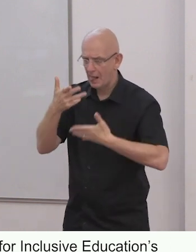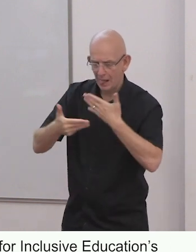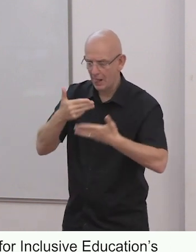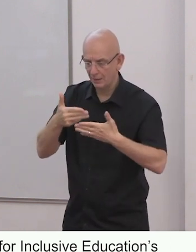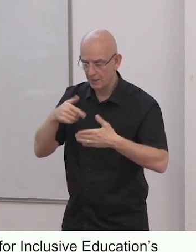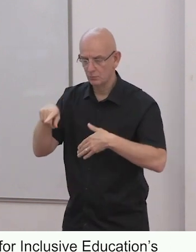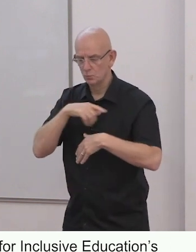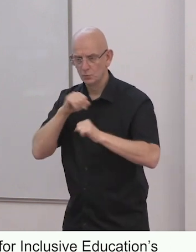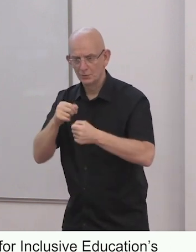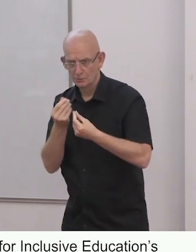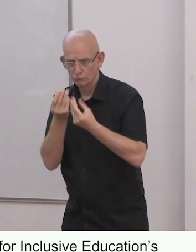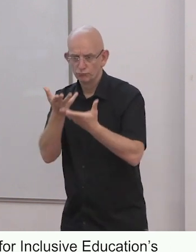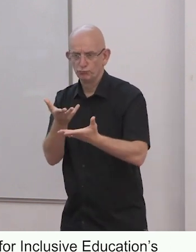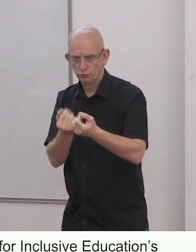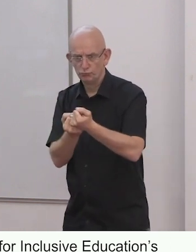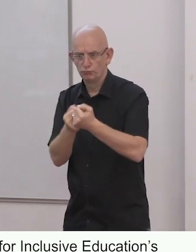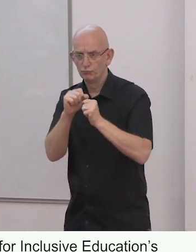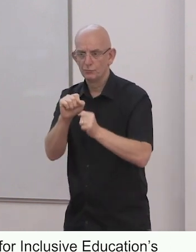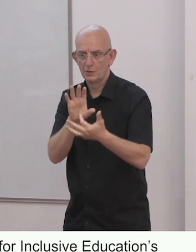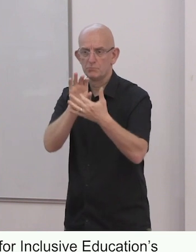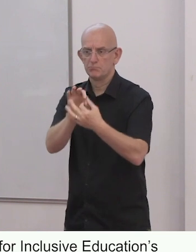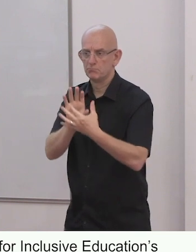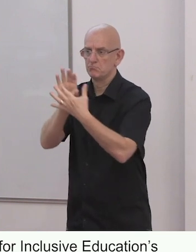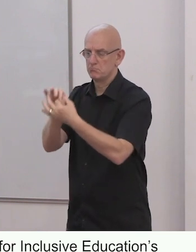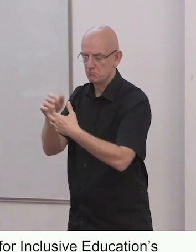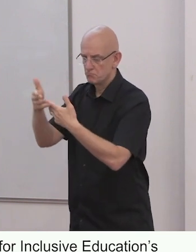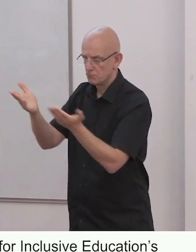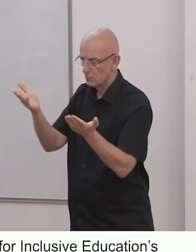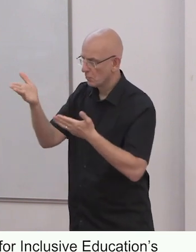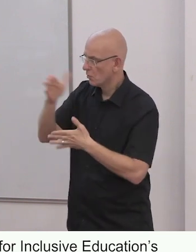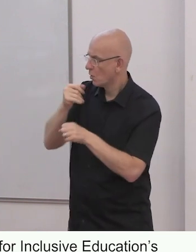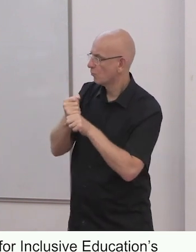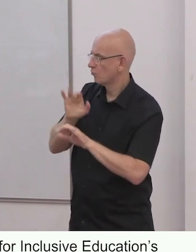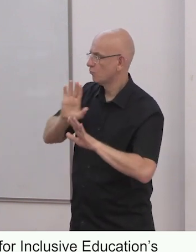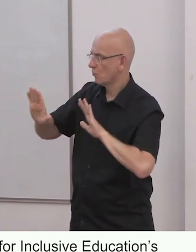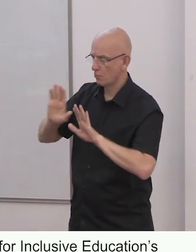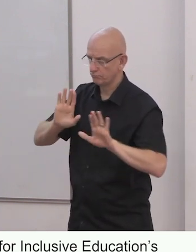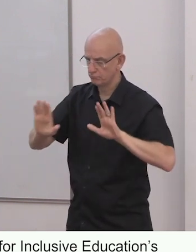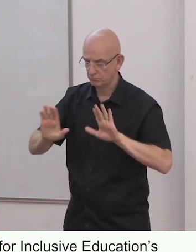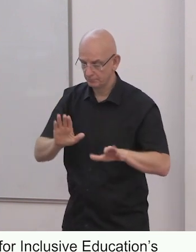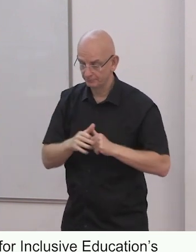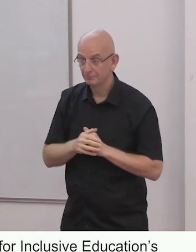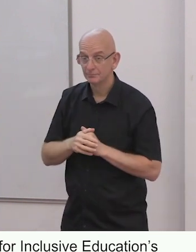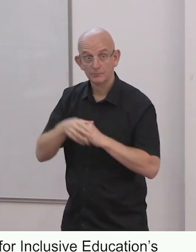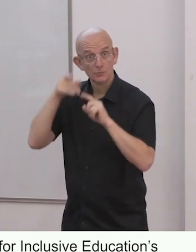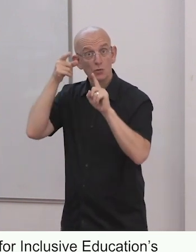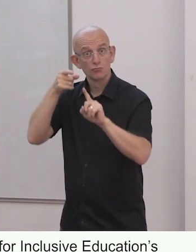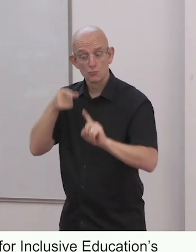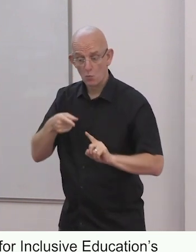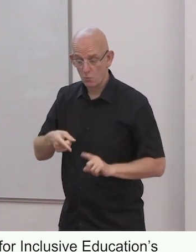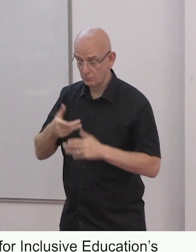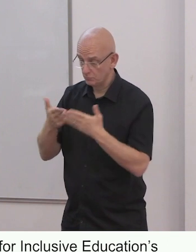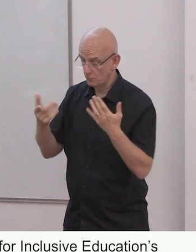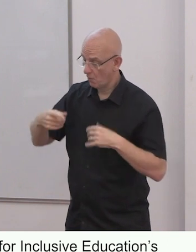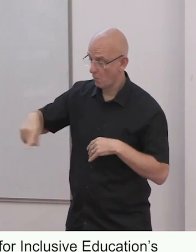The goals, briefly, the goals of the program are to be a space